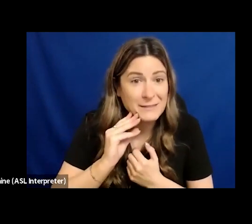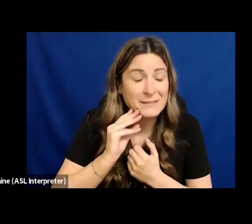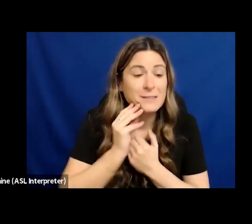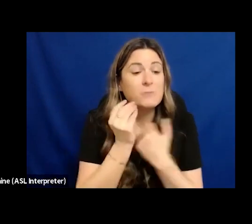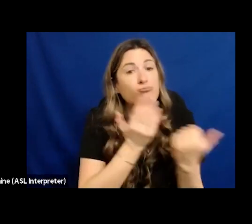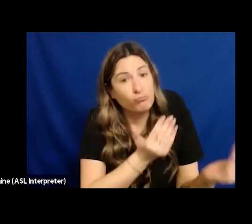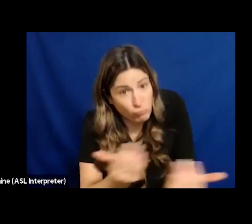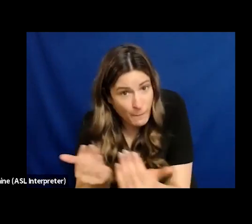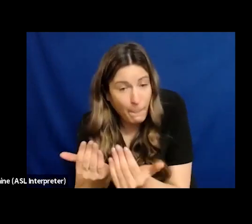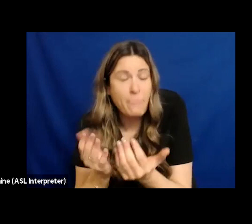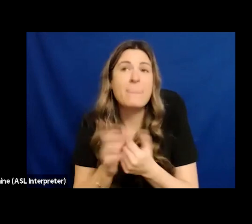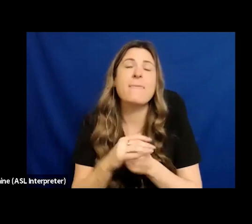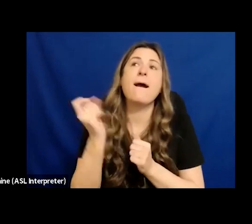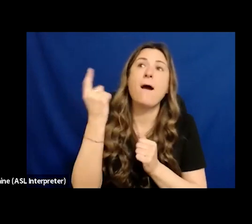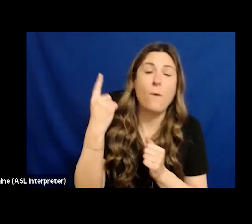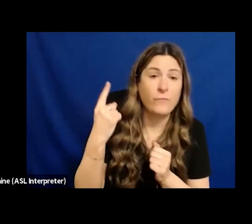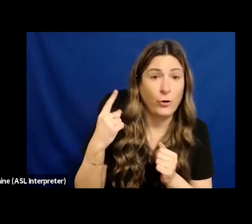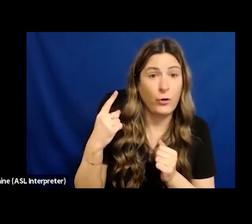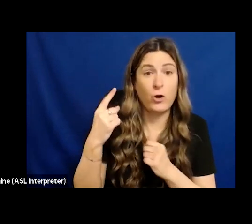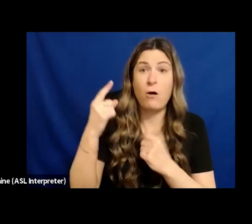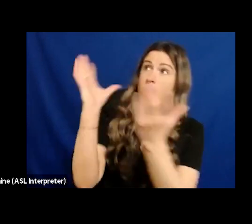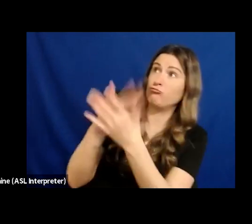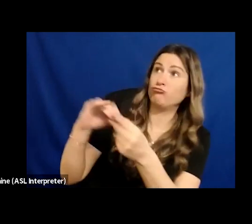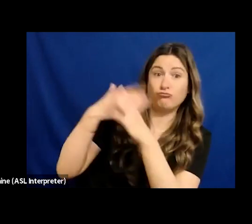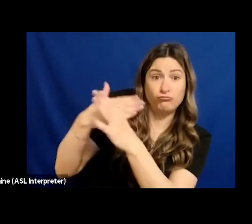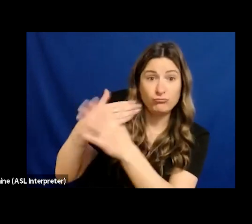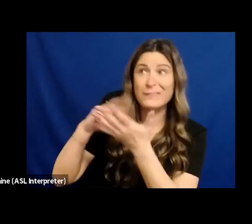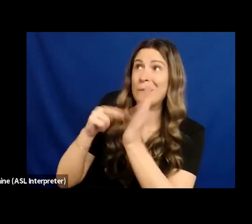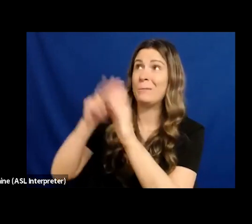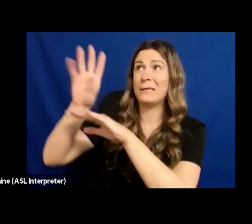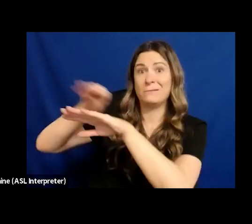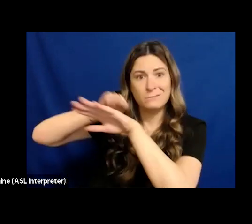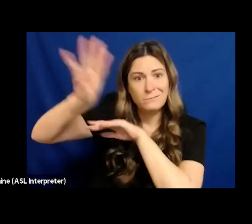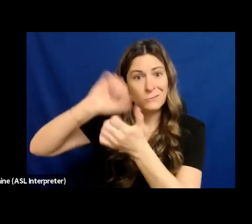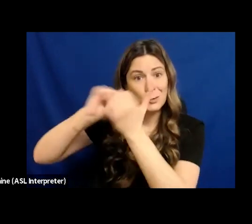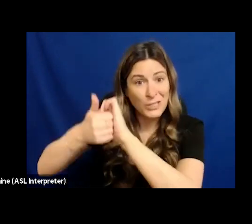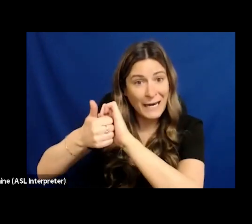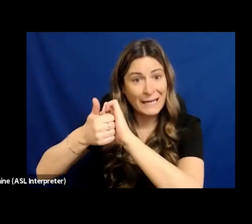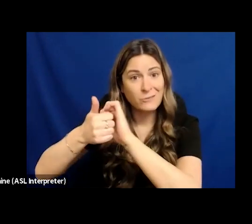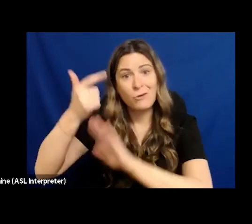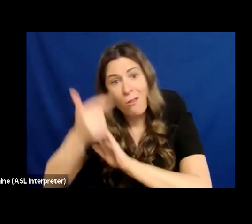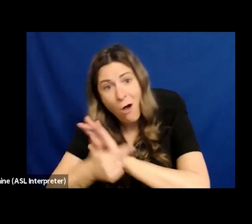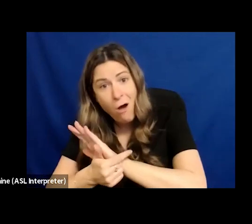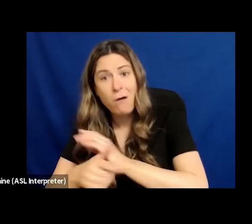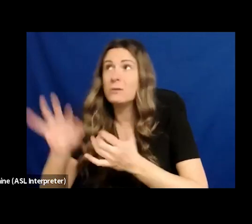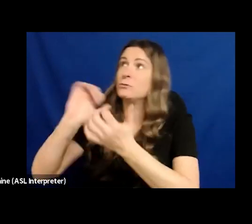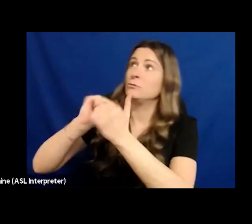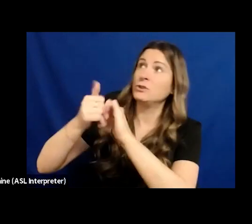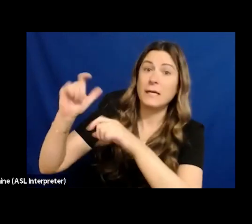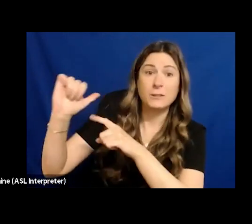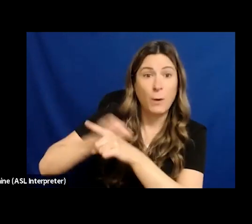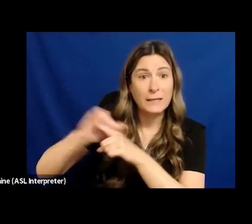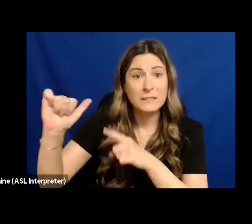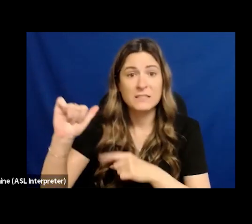policy and practice there has been a really strong culture